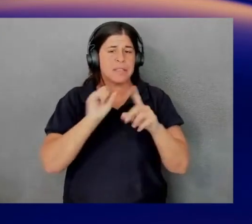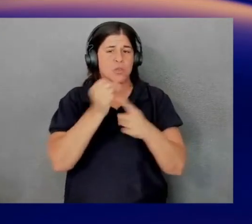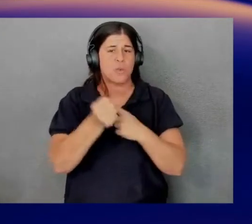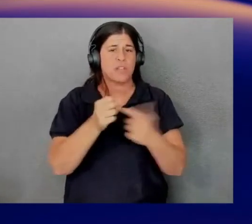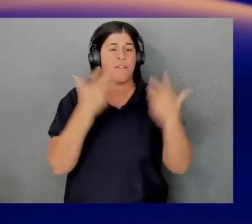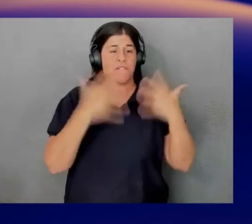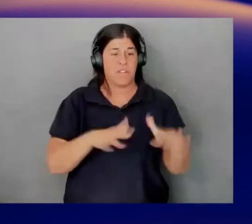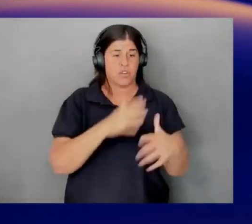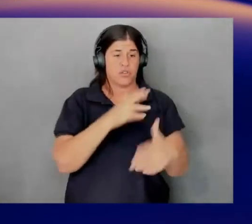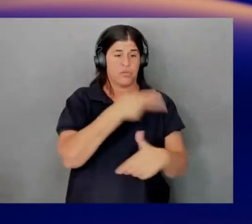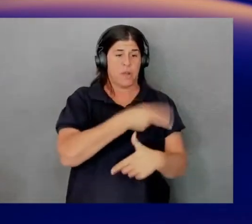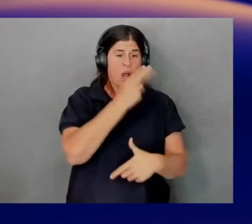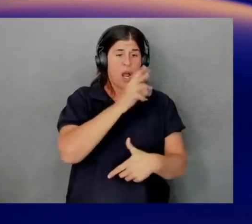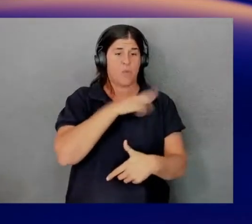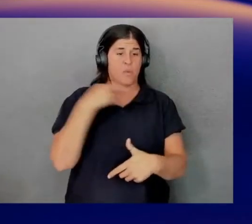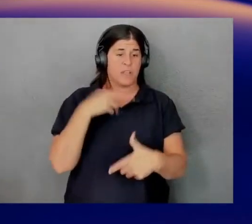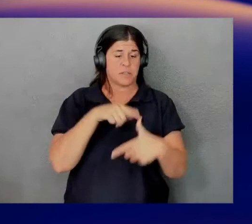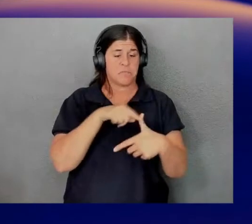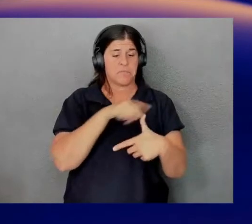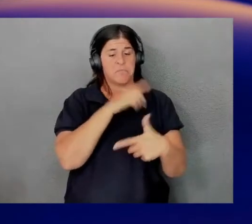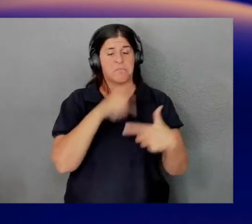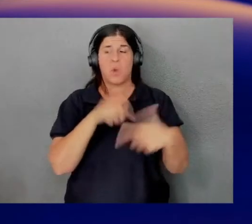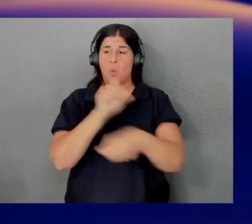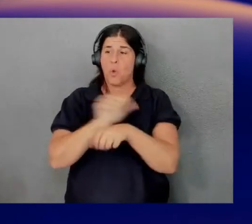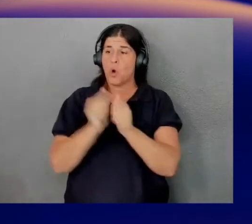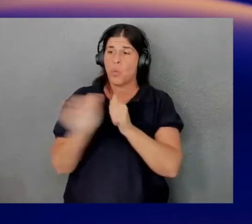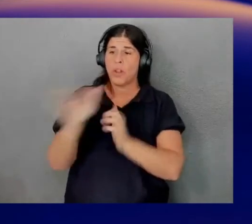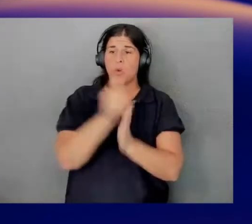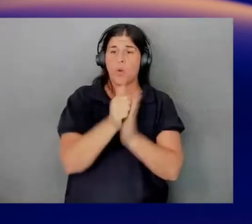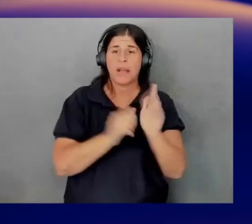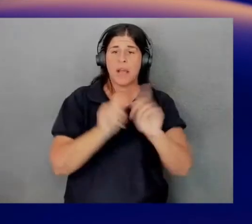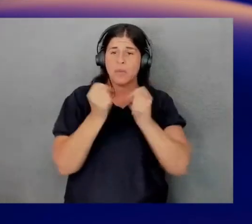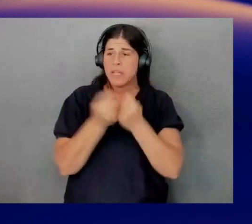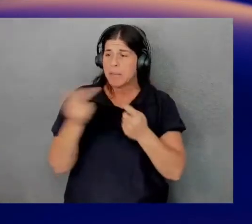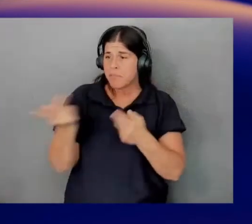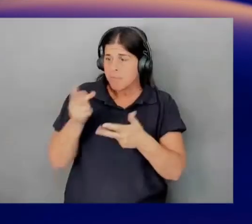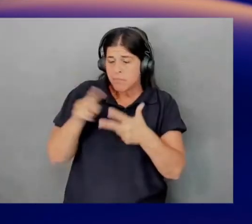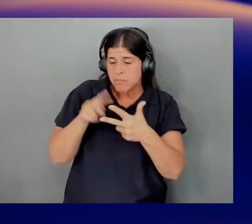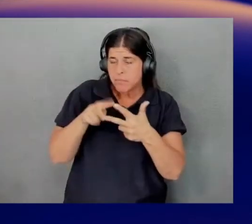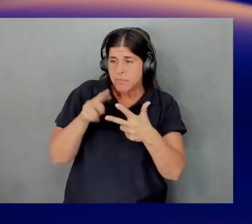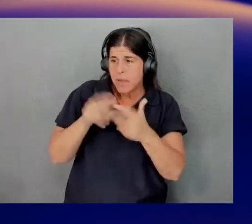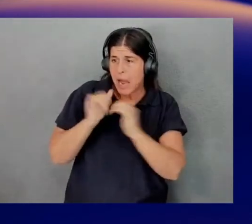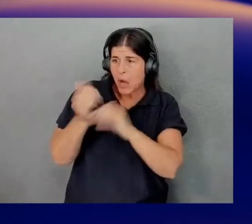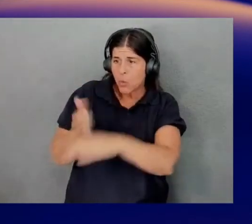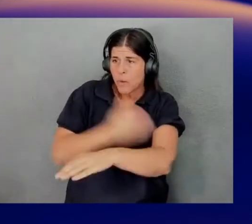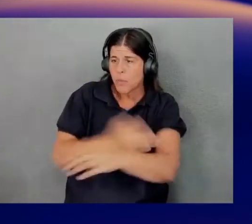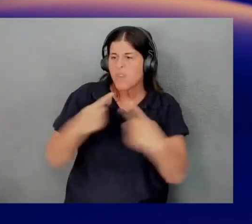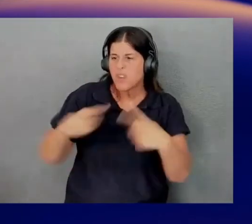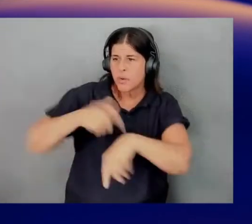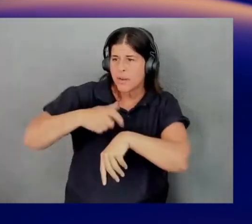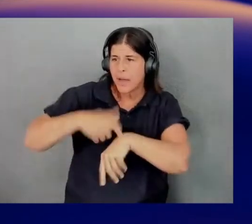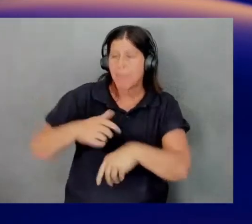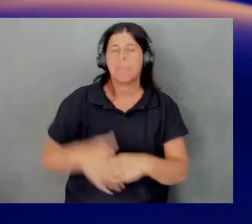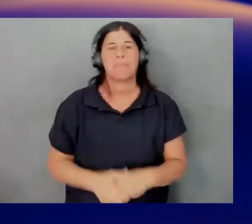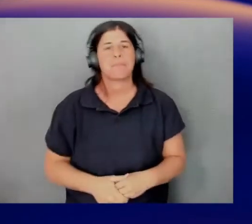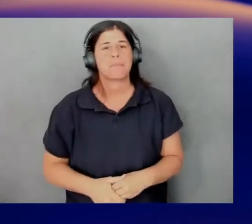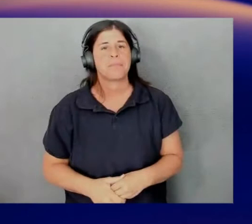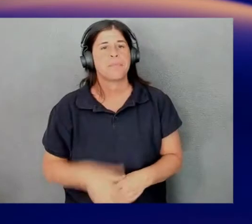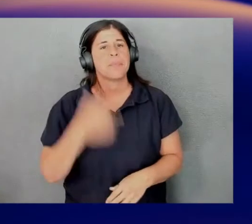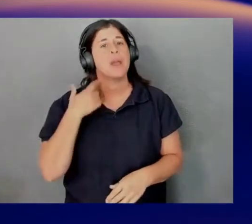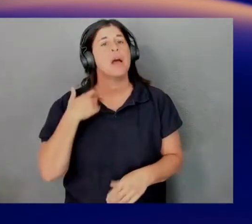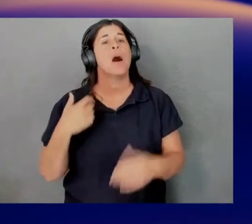high risk, they could work with their account teams to come up with a plan on how they want to improve it over time. And finally,